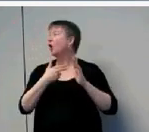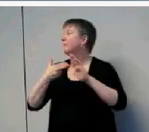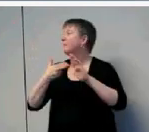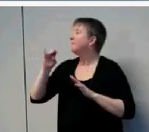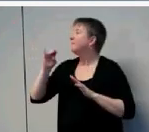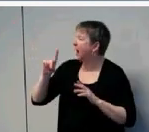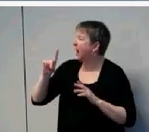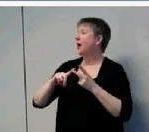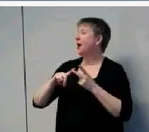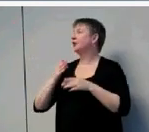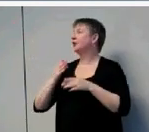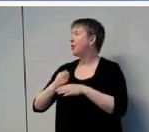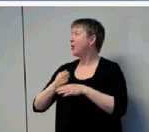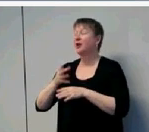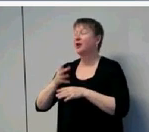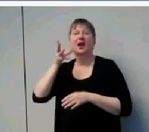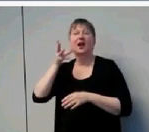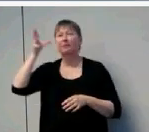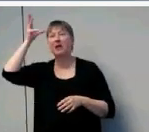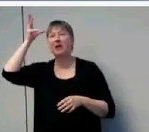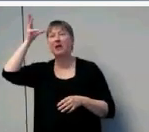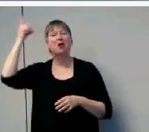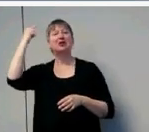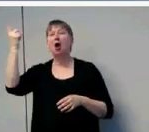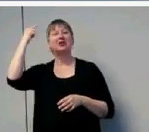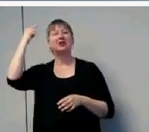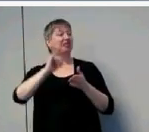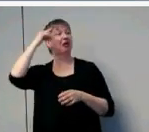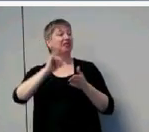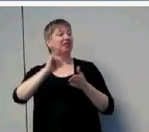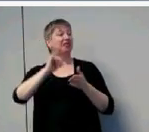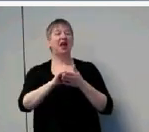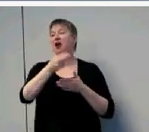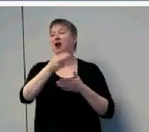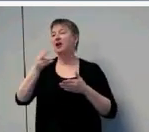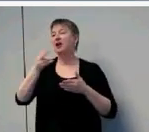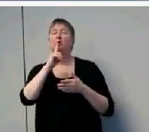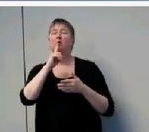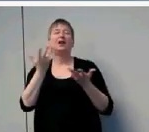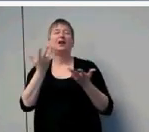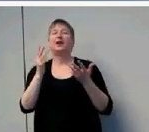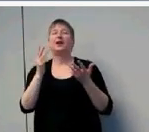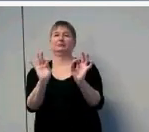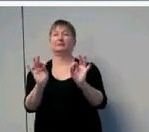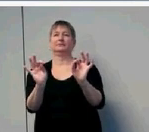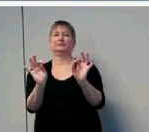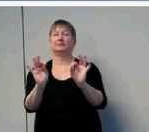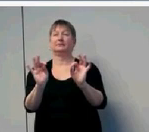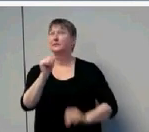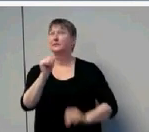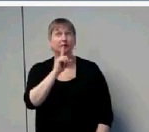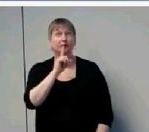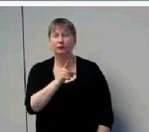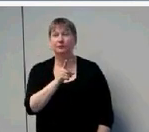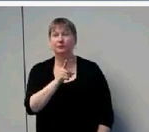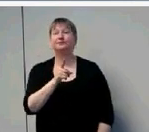consistently underestimated the impact of the child's hearing loss on development. And in contrast, when